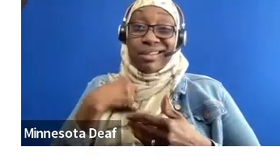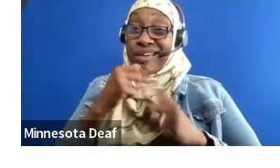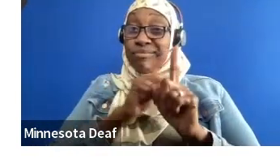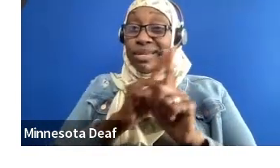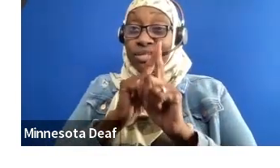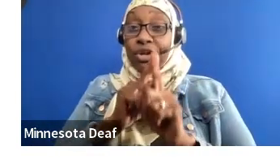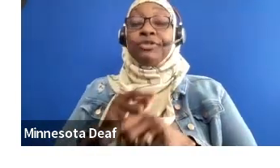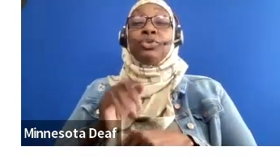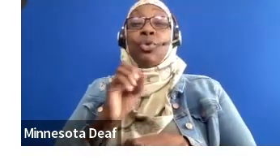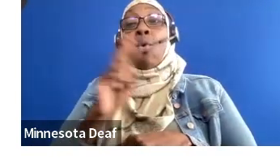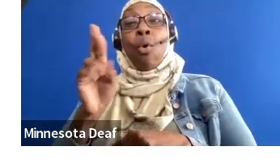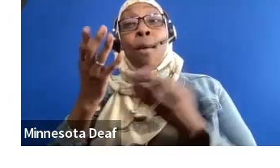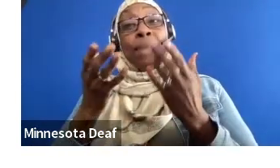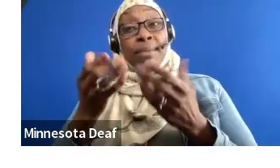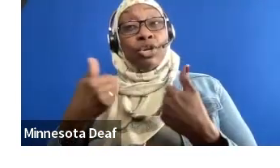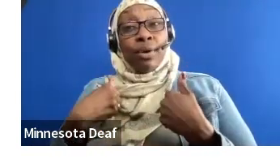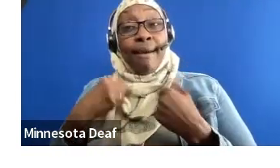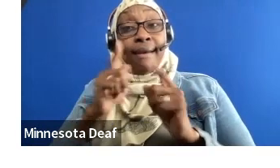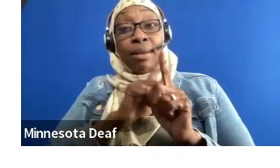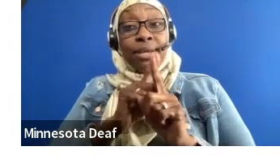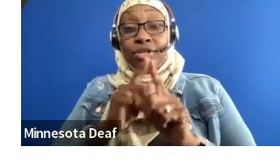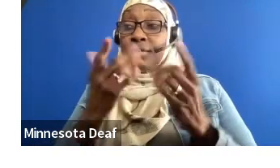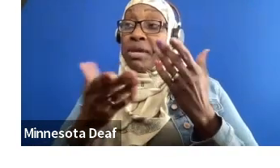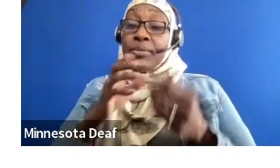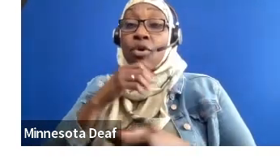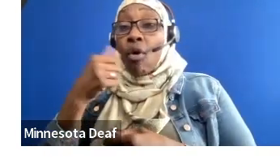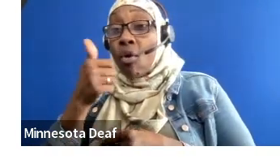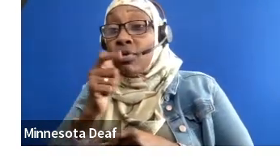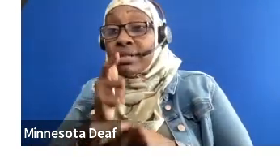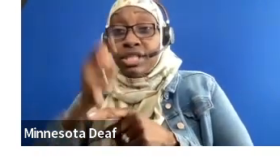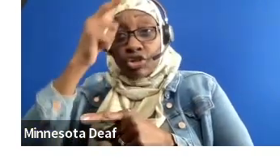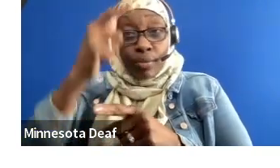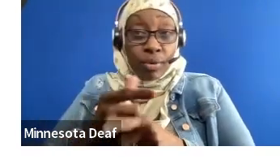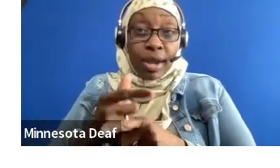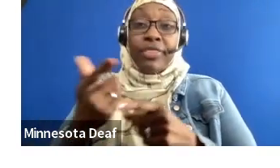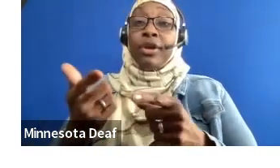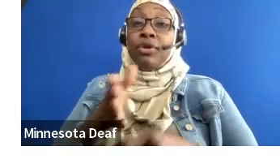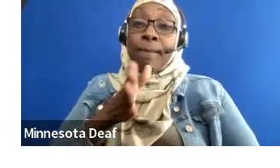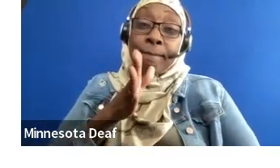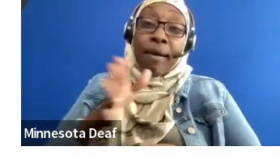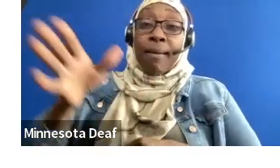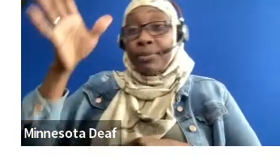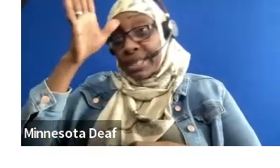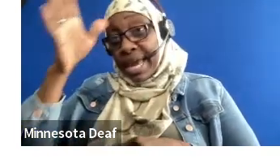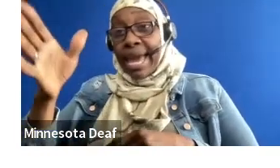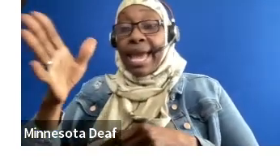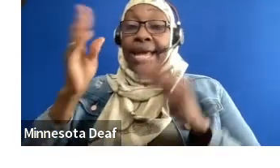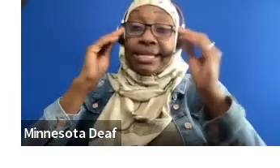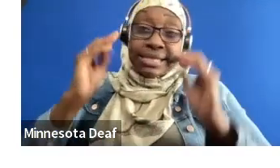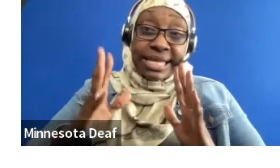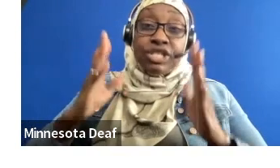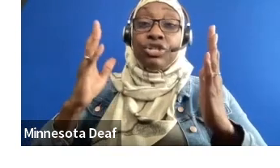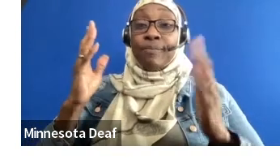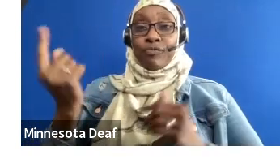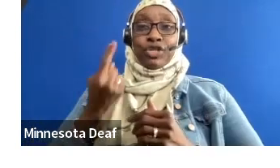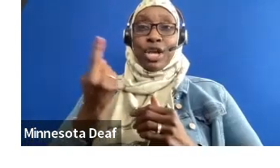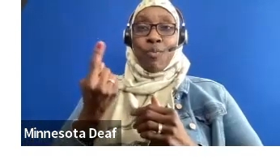have been a parent. It could have been your older sister, older brother, a sibling. Someone who you really looked up to, they exemplified values that you were like,